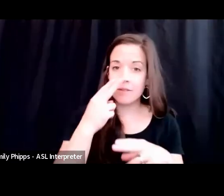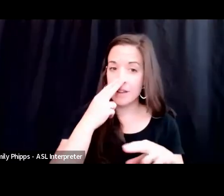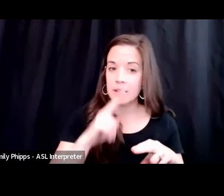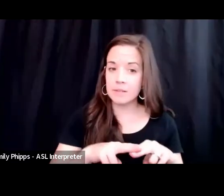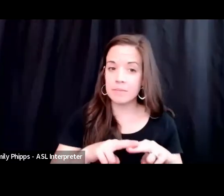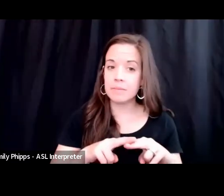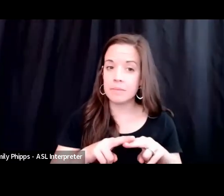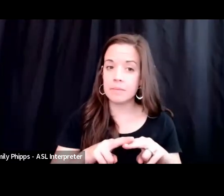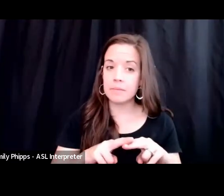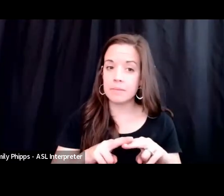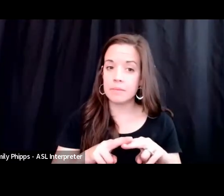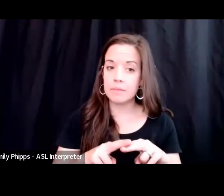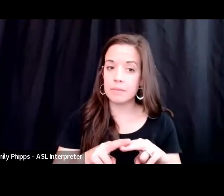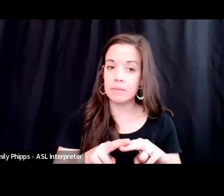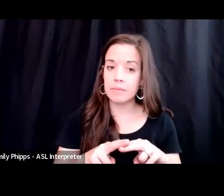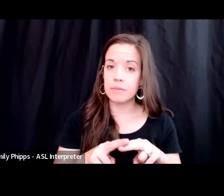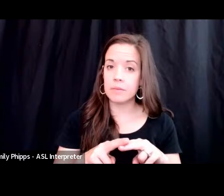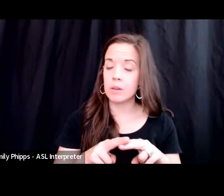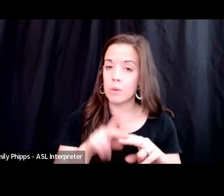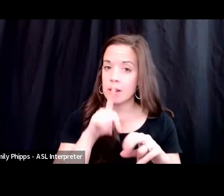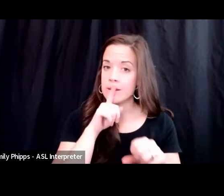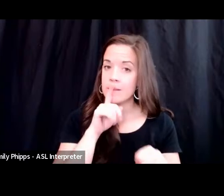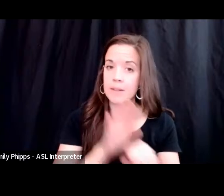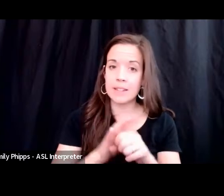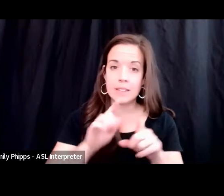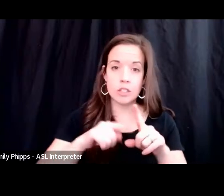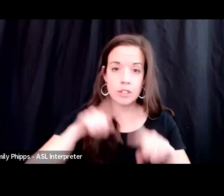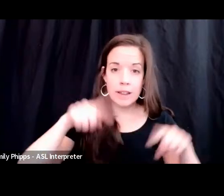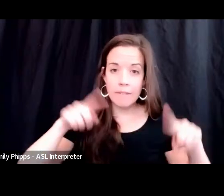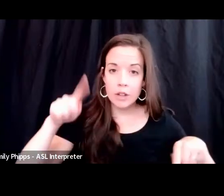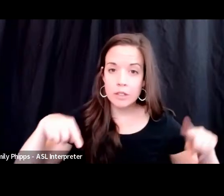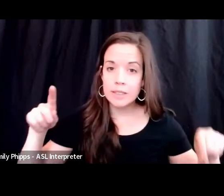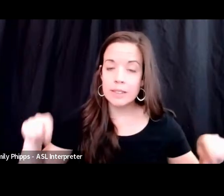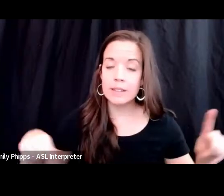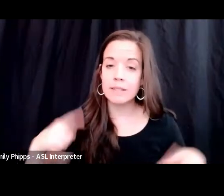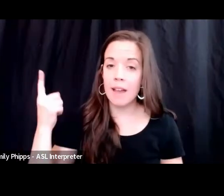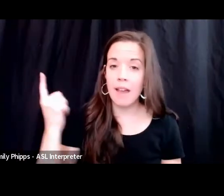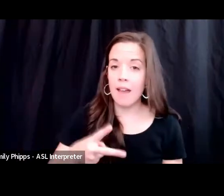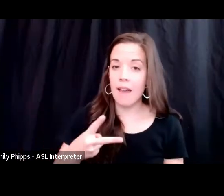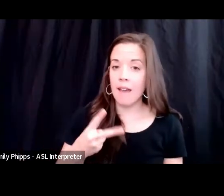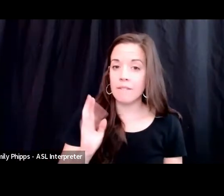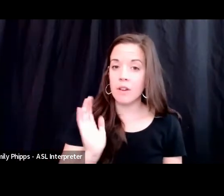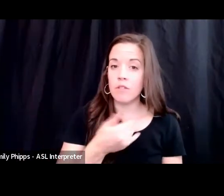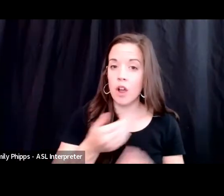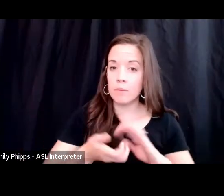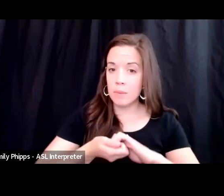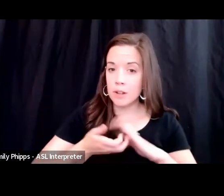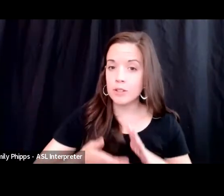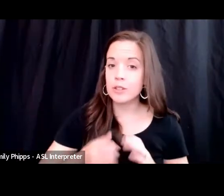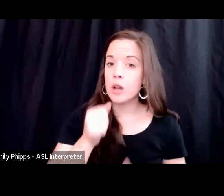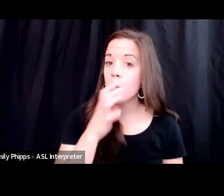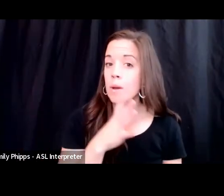are very committed to diversity. Half of our partners are women.